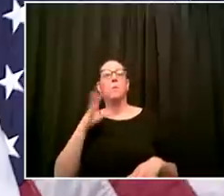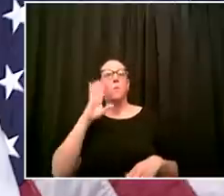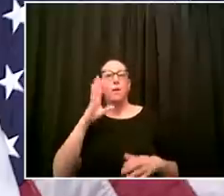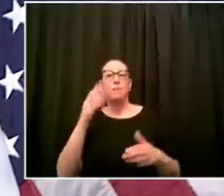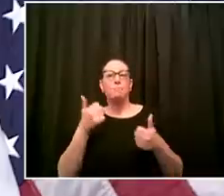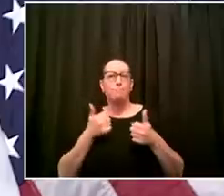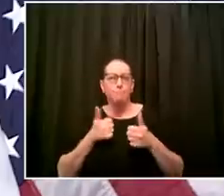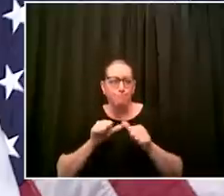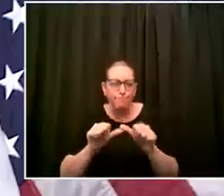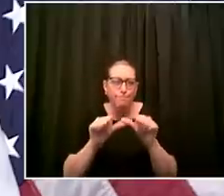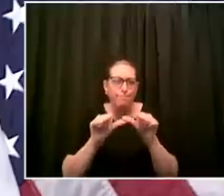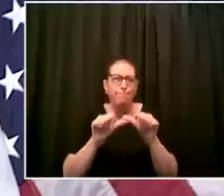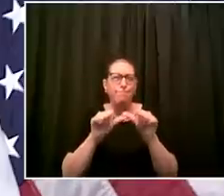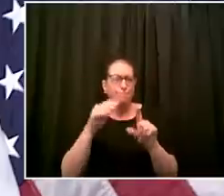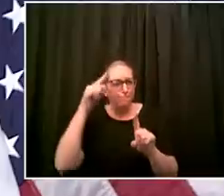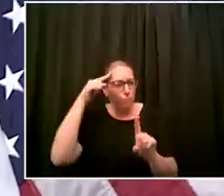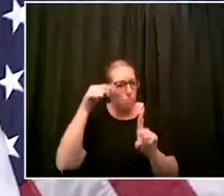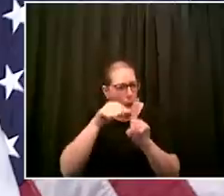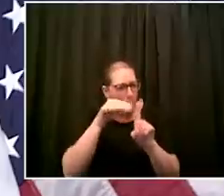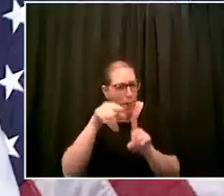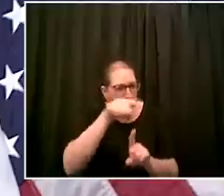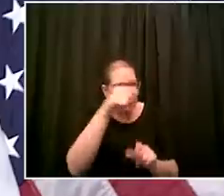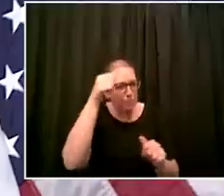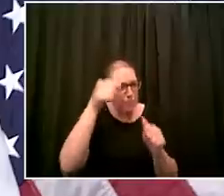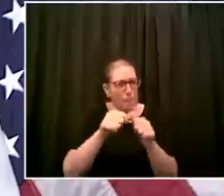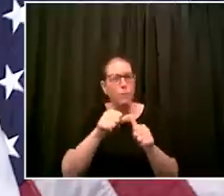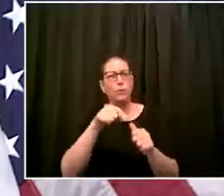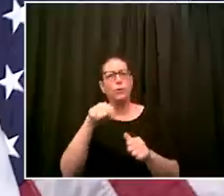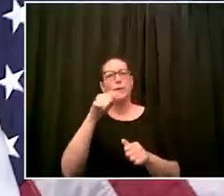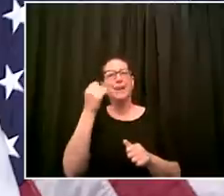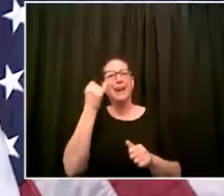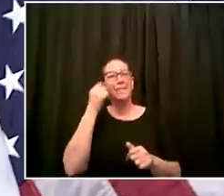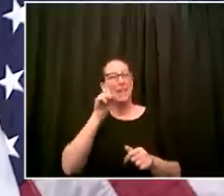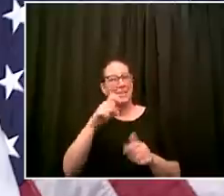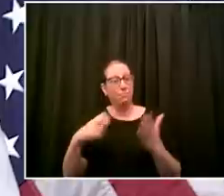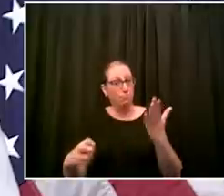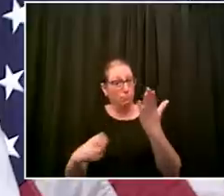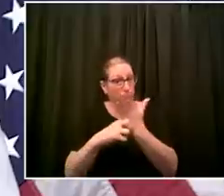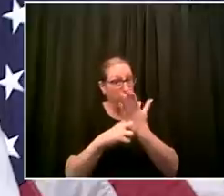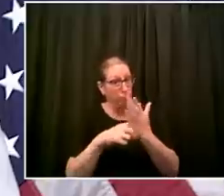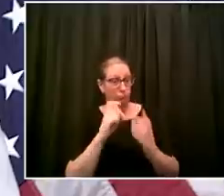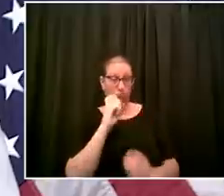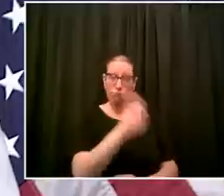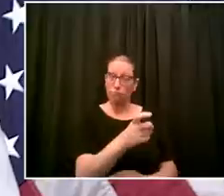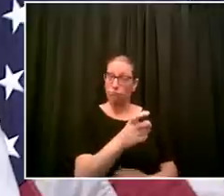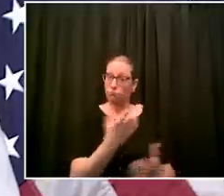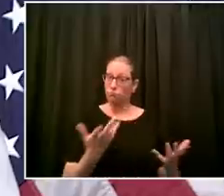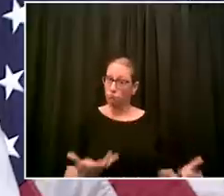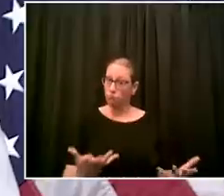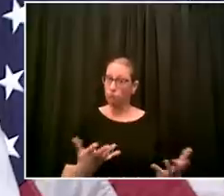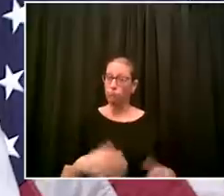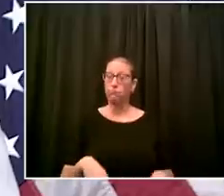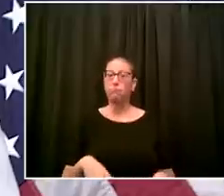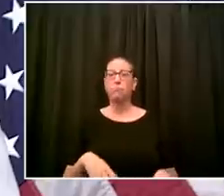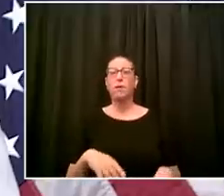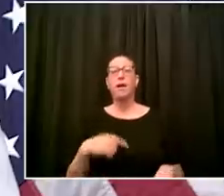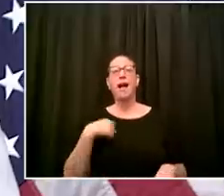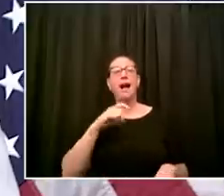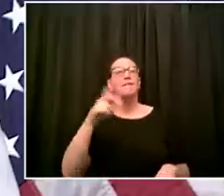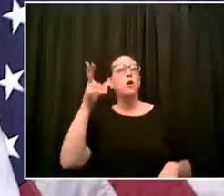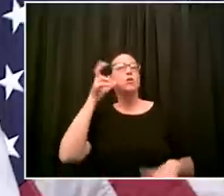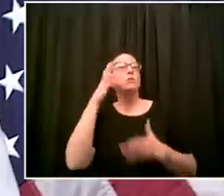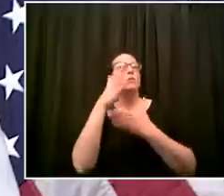businesses we heard yesterday some businesses are maybe trying to cheat and do eat in dining we're going to crack down on that immediately